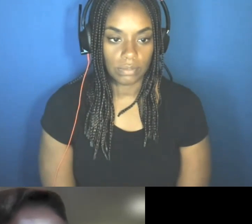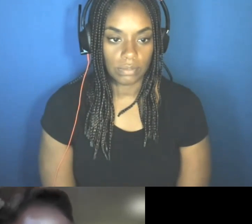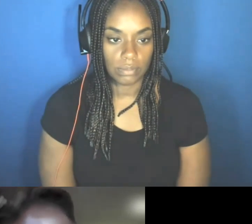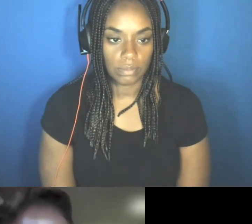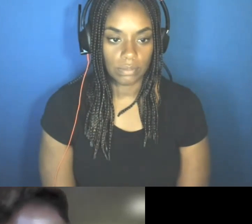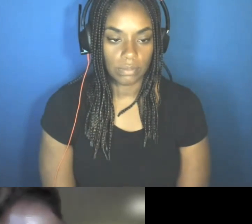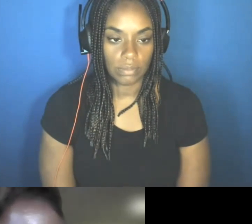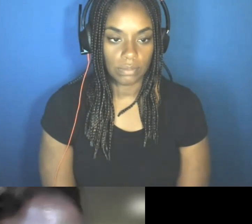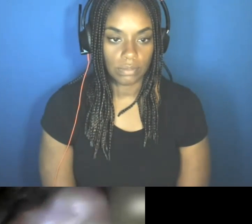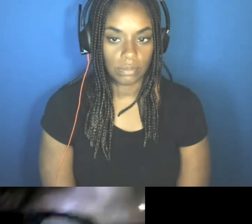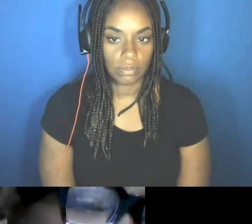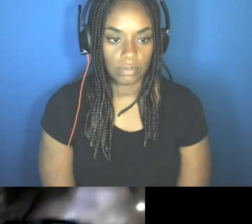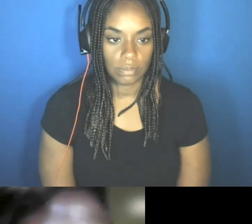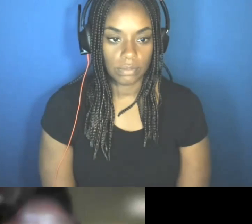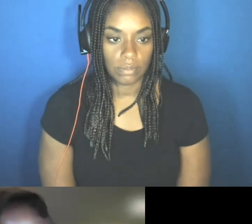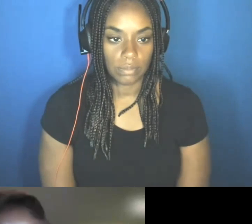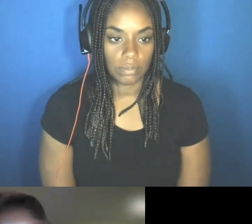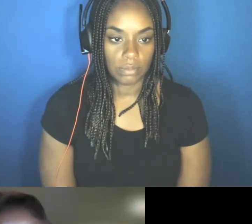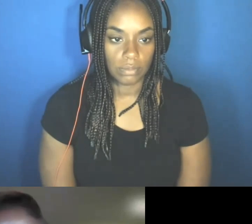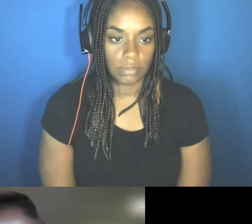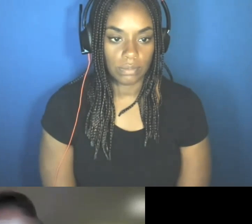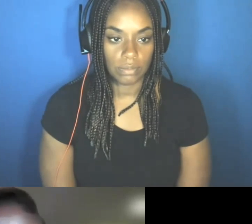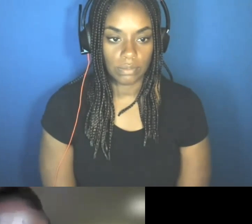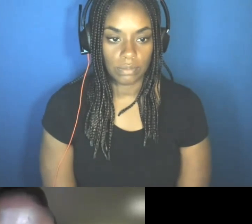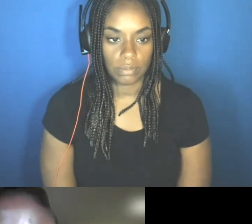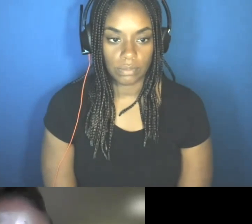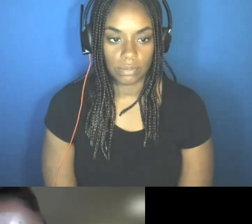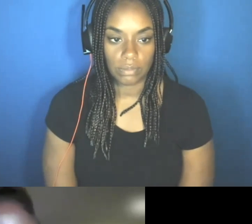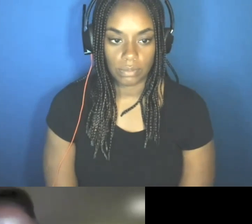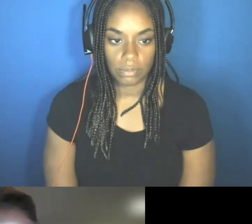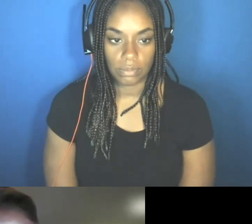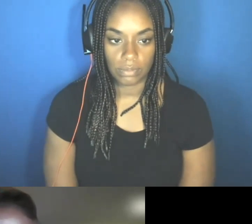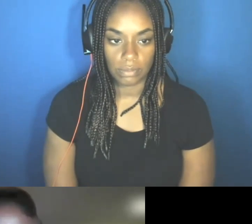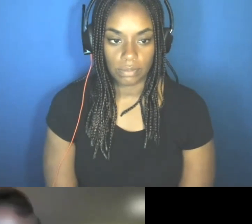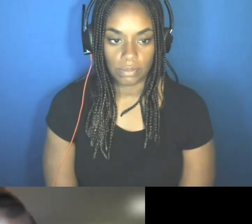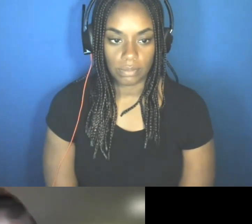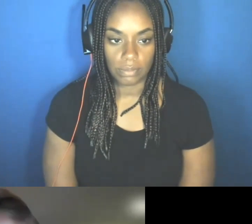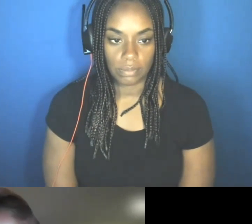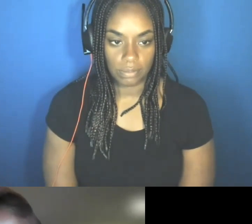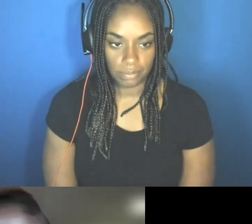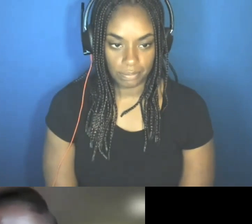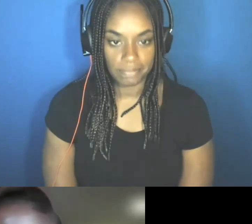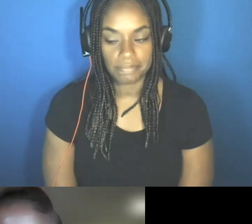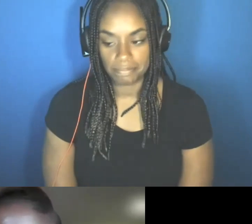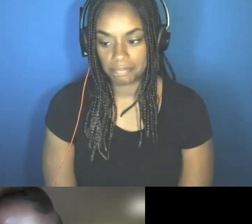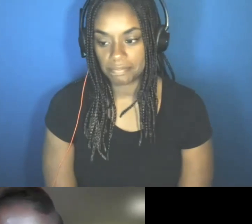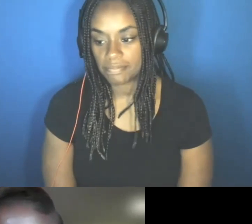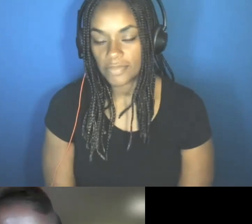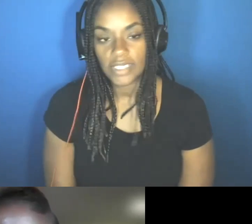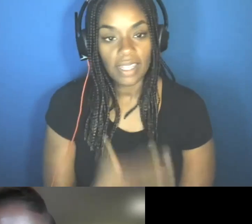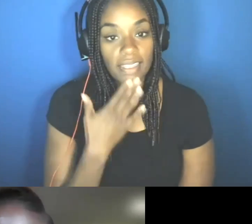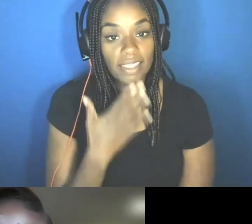moving from pandemic to epidemic or where are we? Uh, so thank you, Antoine for, for that